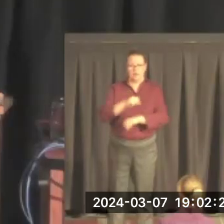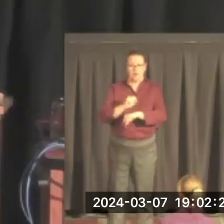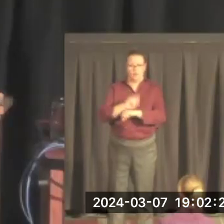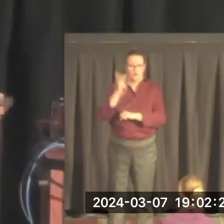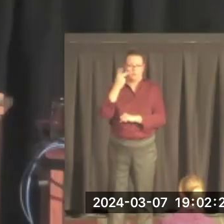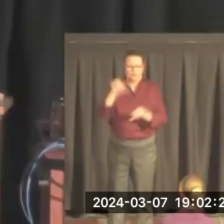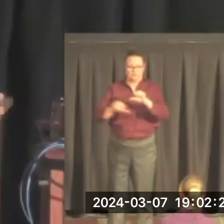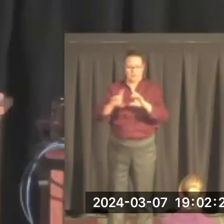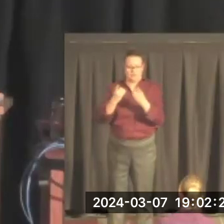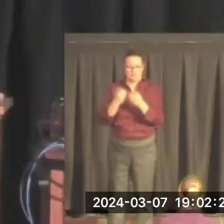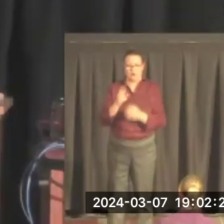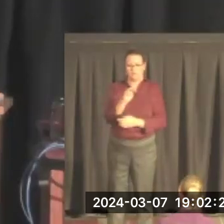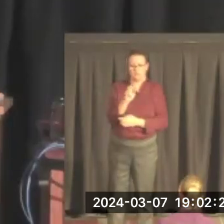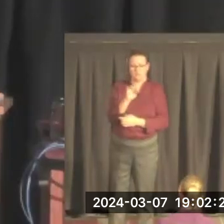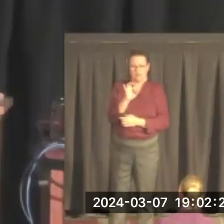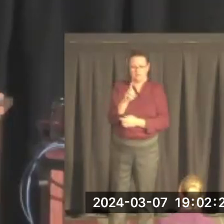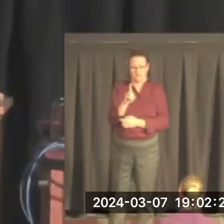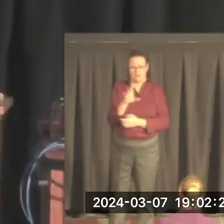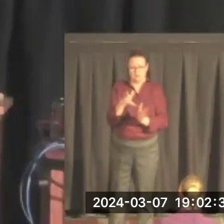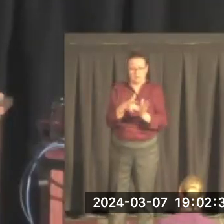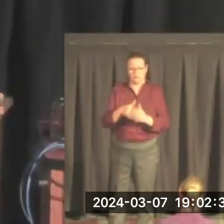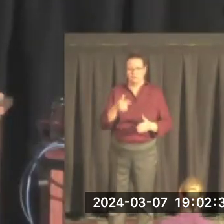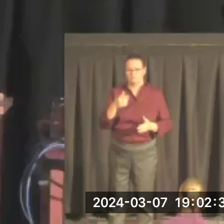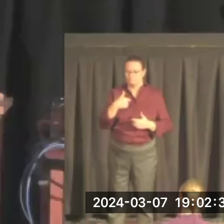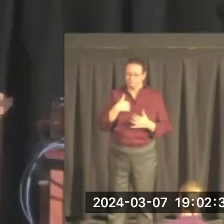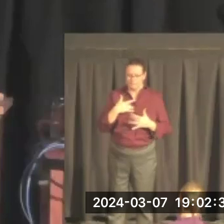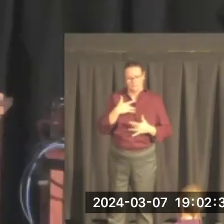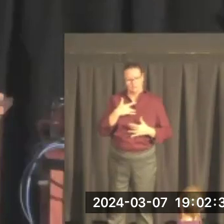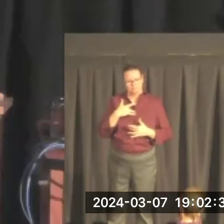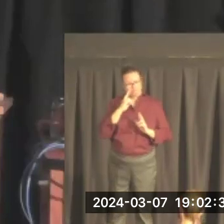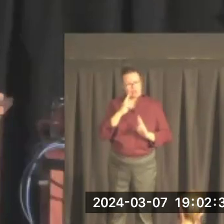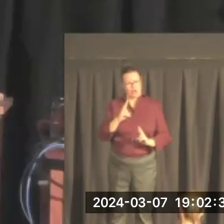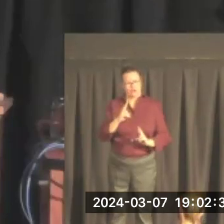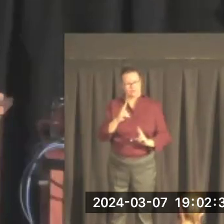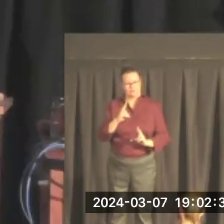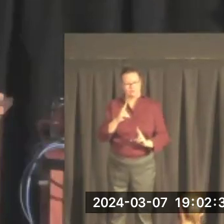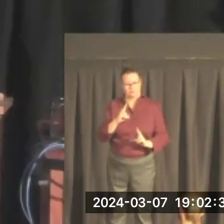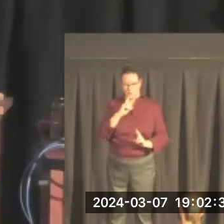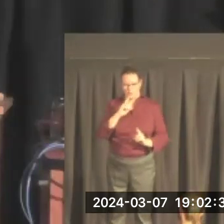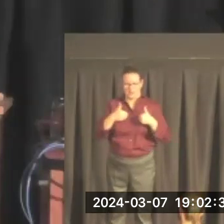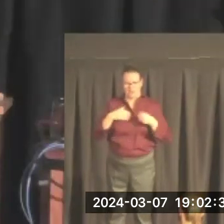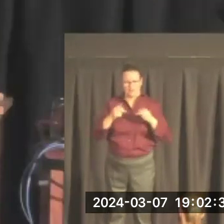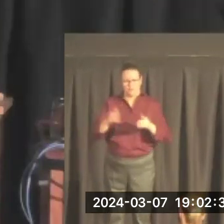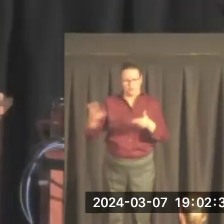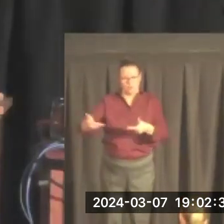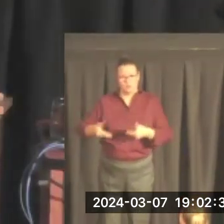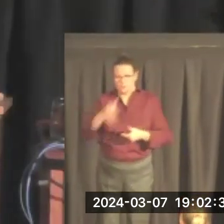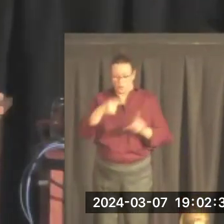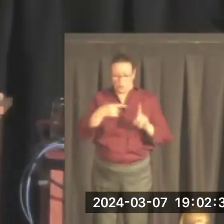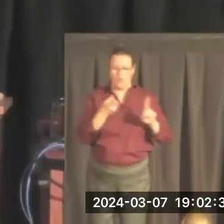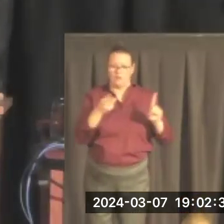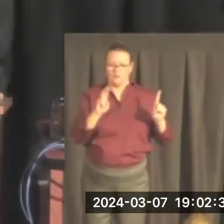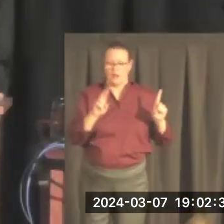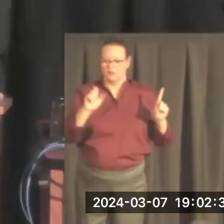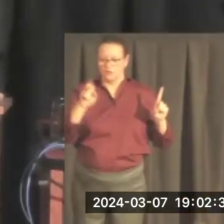and it is really an honor to have the chance to introduce Professor Paul Lauren. Dr. Lauren